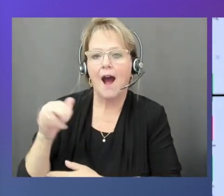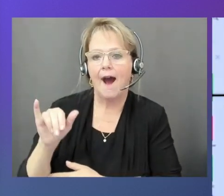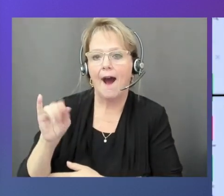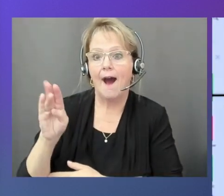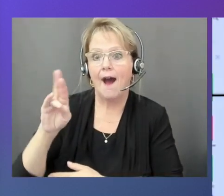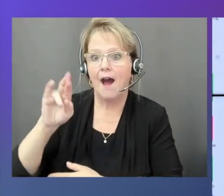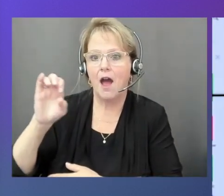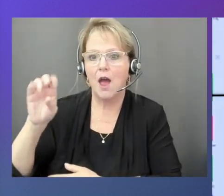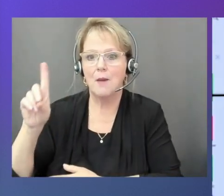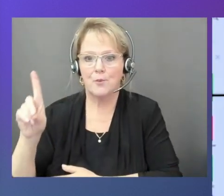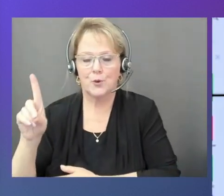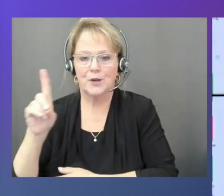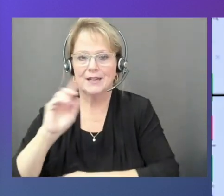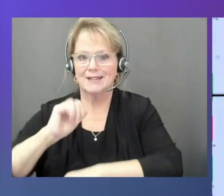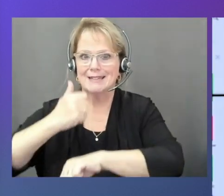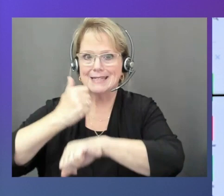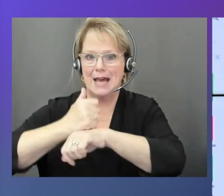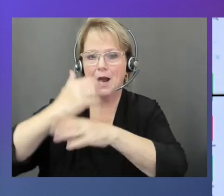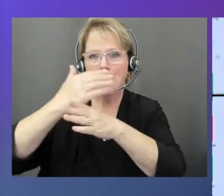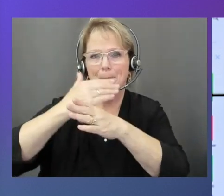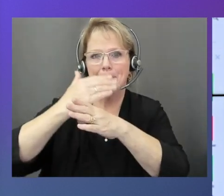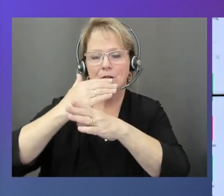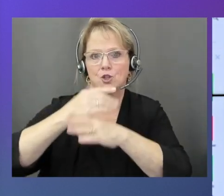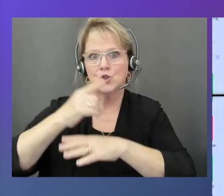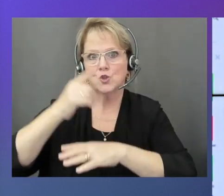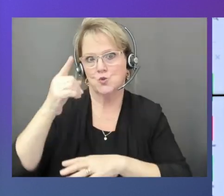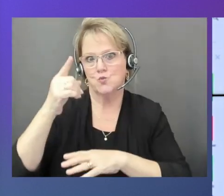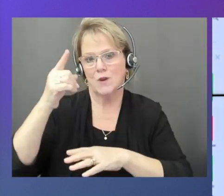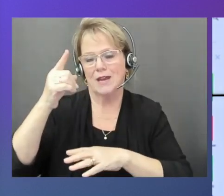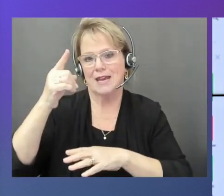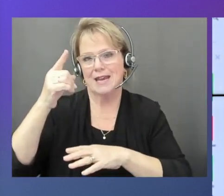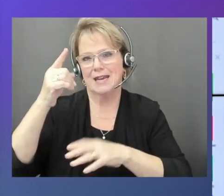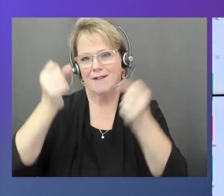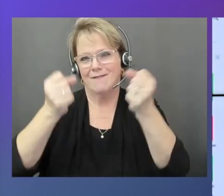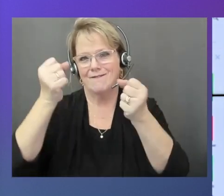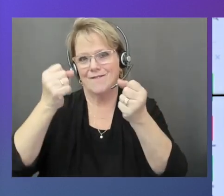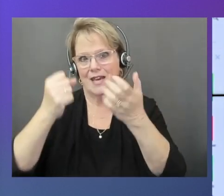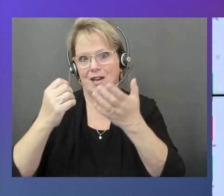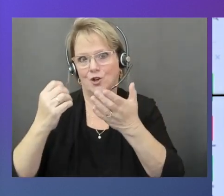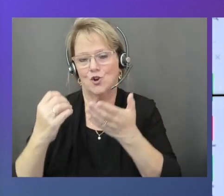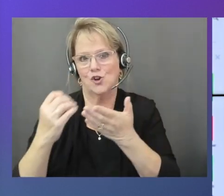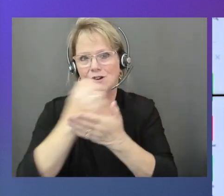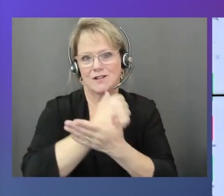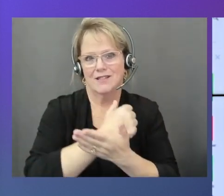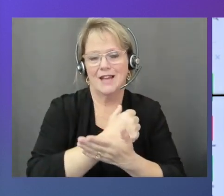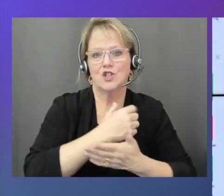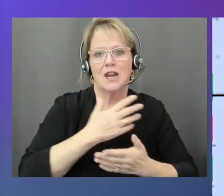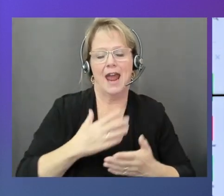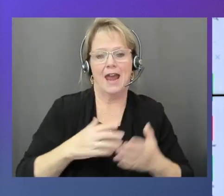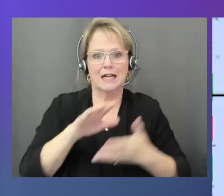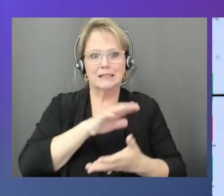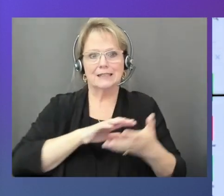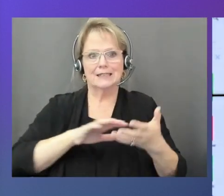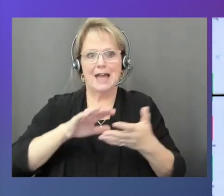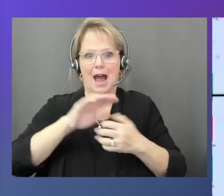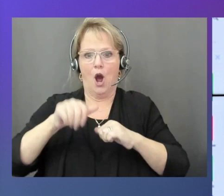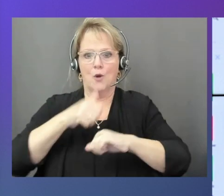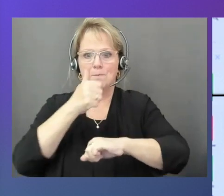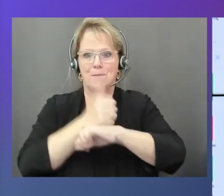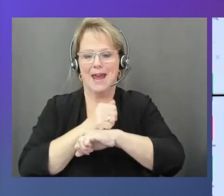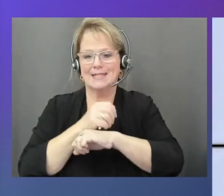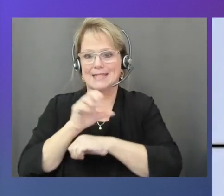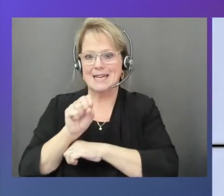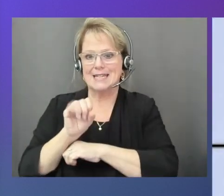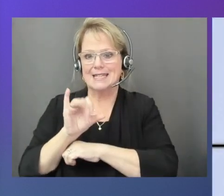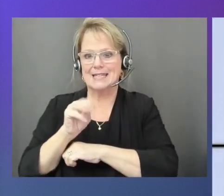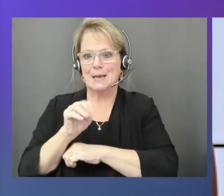the in-vehicle data collection and the cloud-based vehicle simulator. So here, we actually have